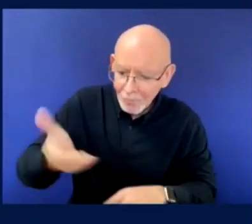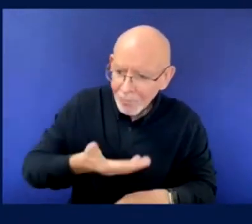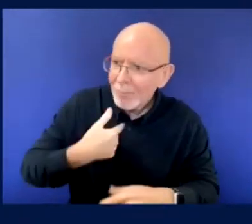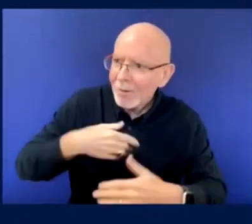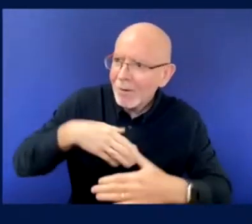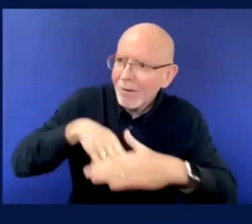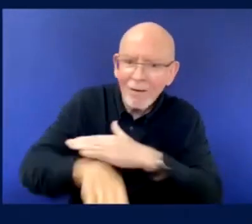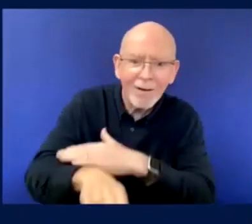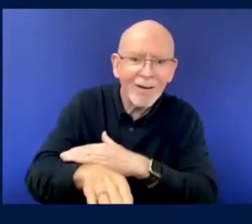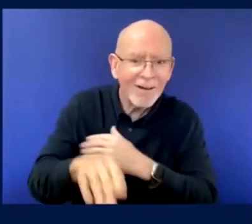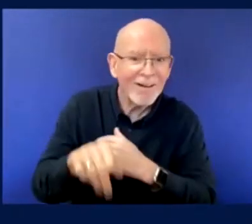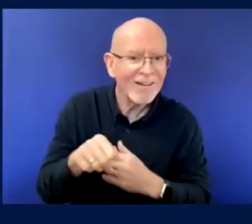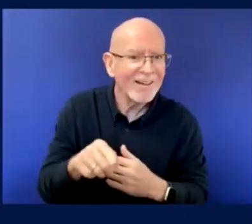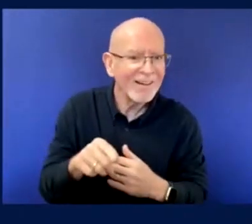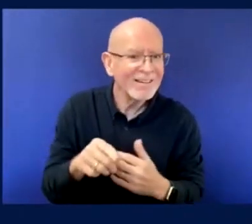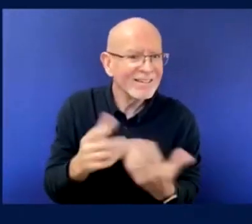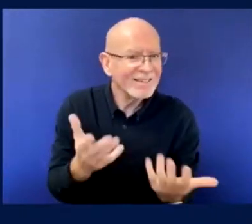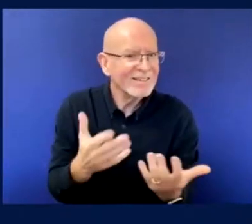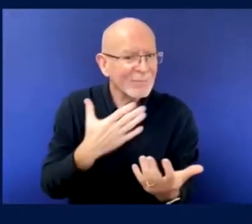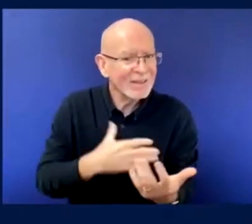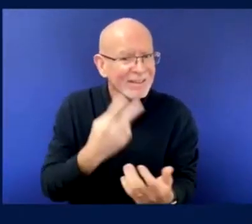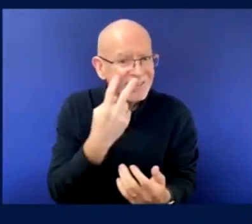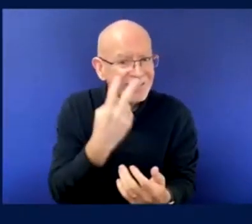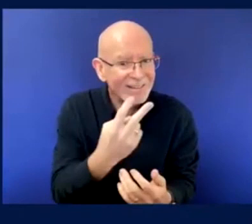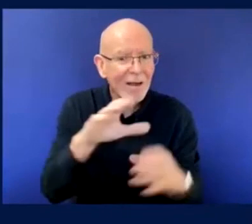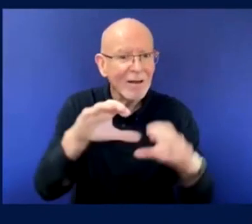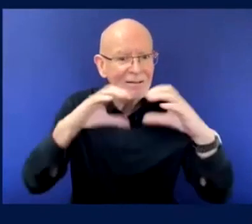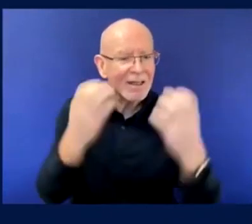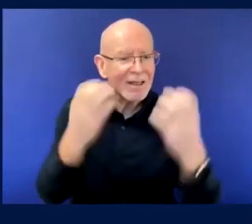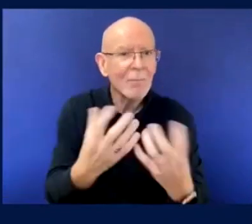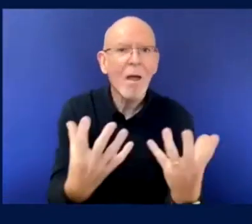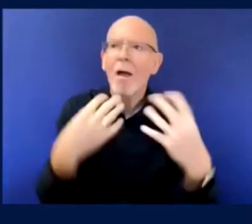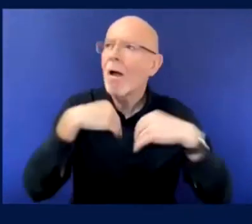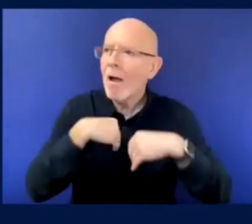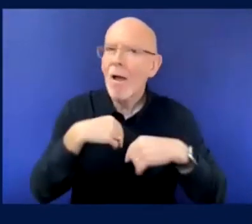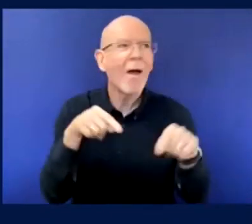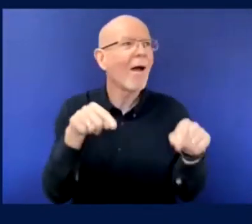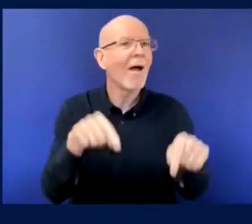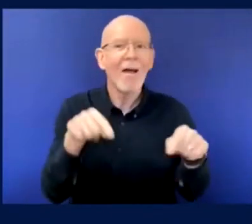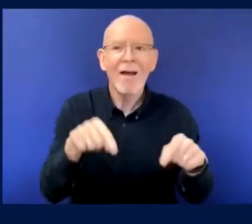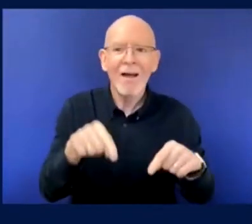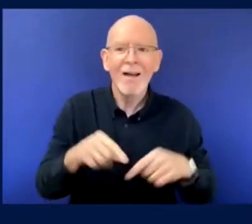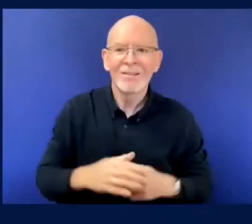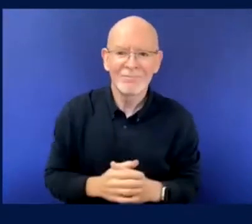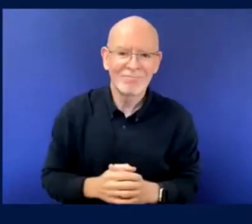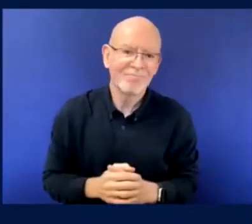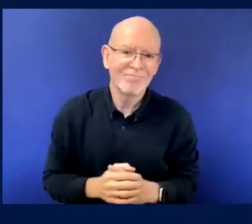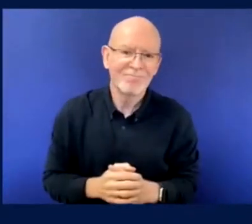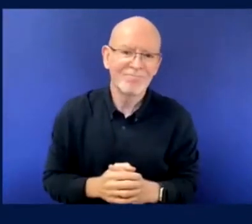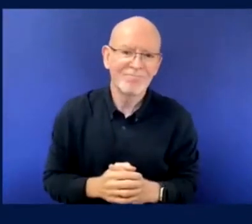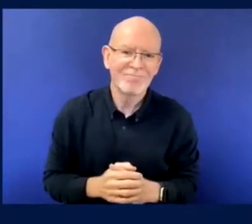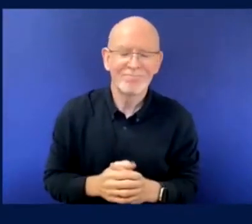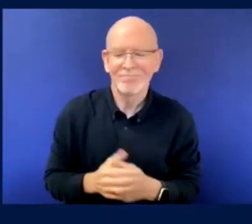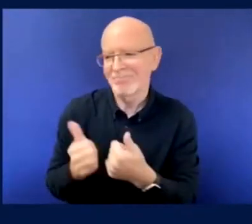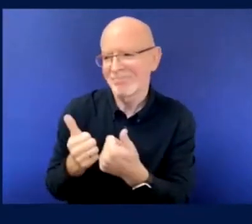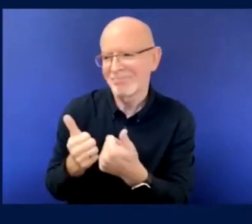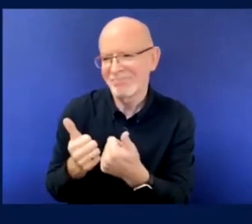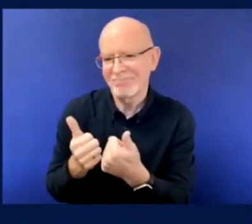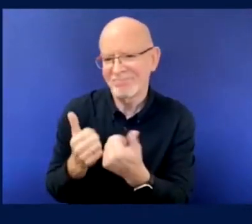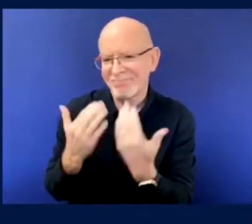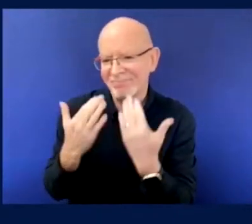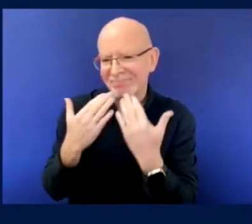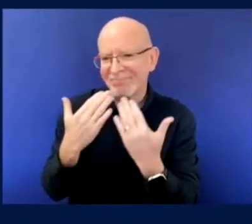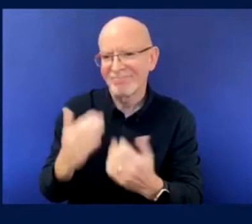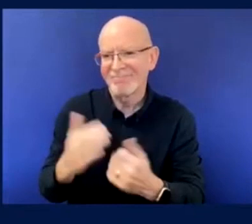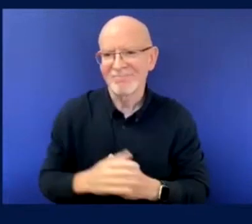Uh, Niklas, I, I, I was last went to Werder Bremen in 1999 and Ray Parler scored a hat-trick.